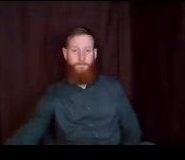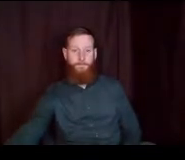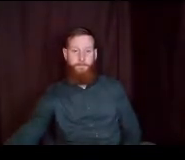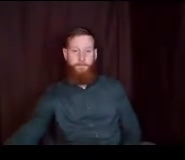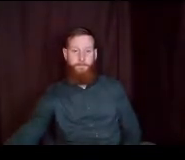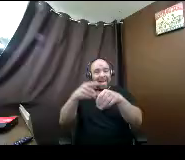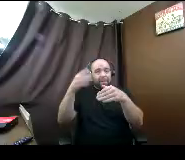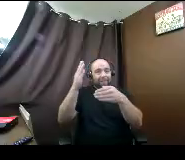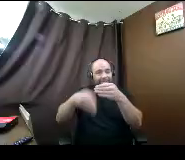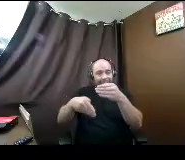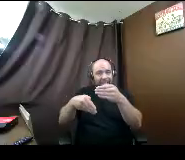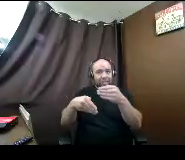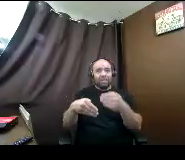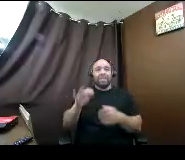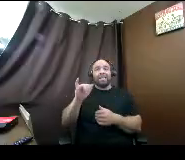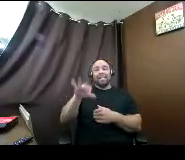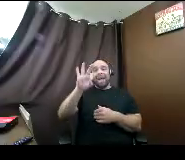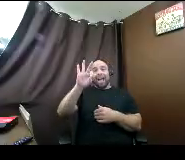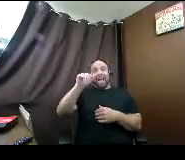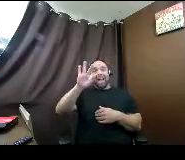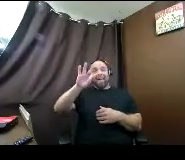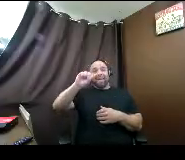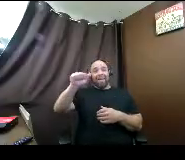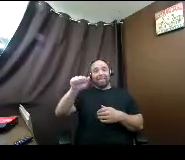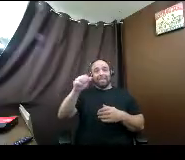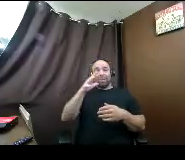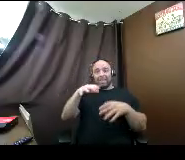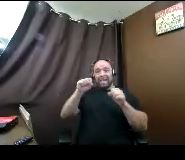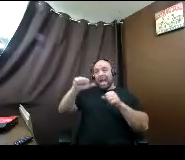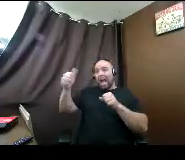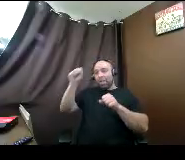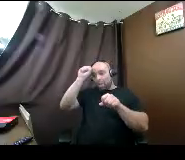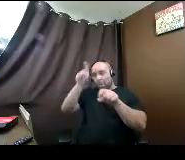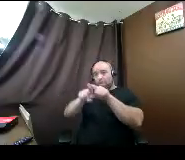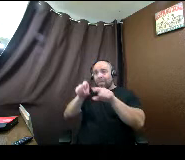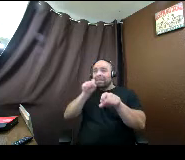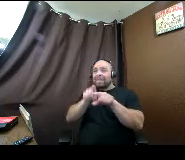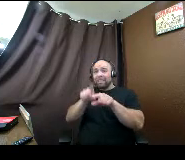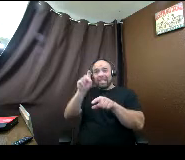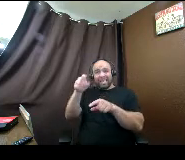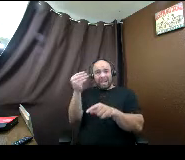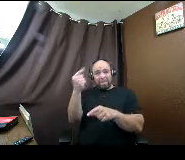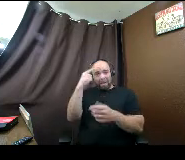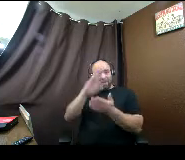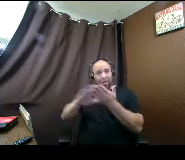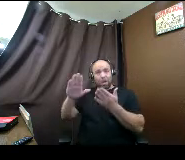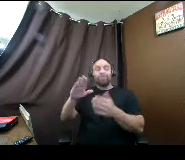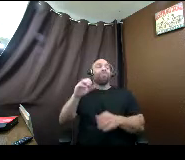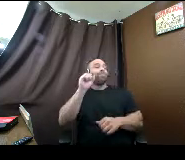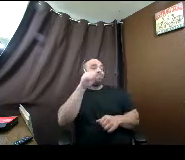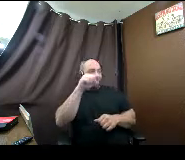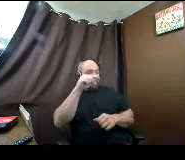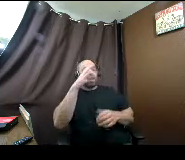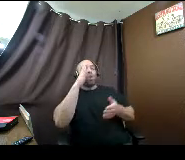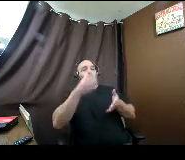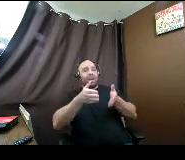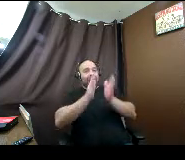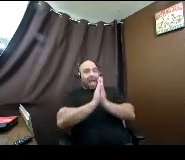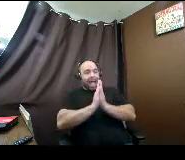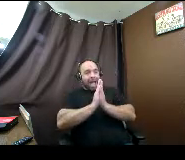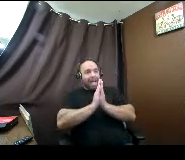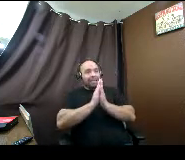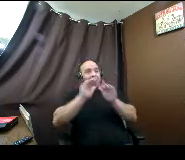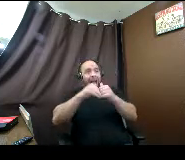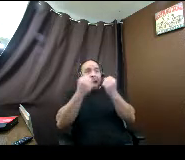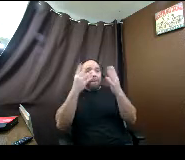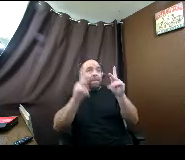Does the FAFSA take into account younger siblings. who will need money for college? Oh yes, it'll ask you the size of your household. and the